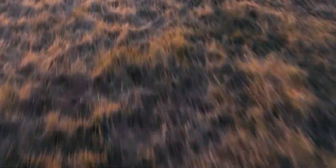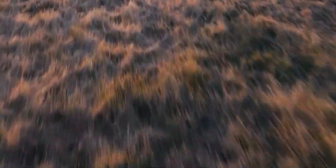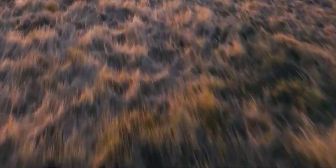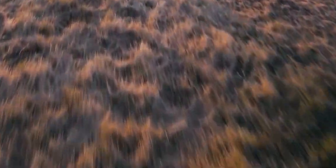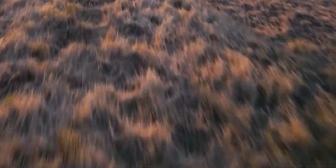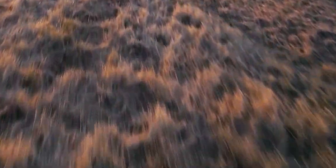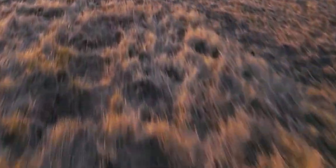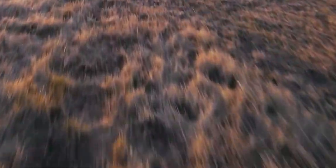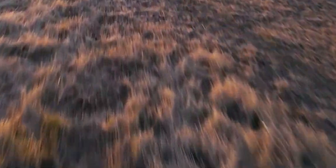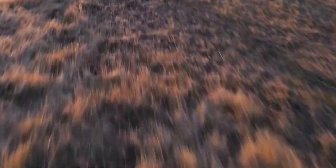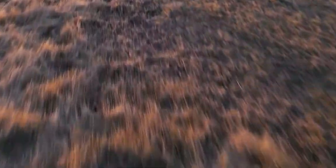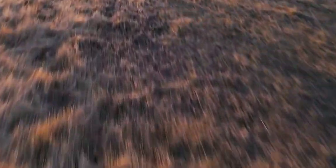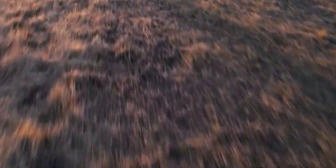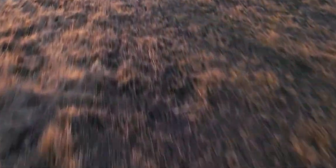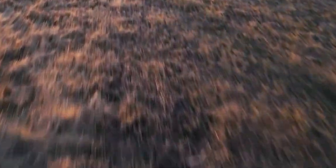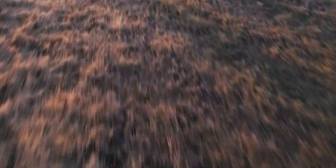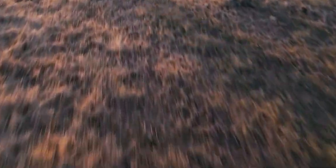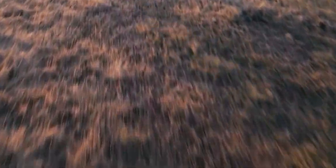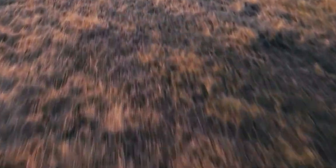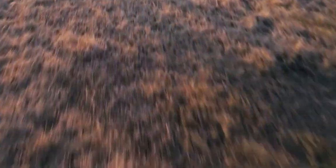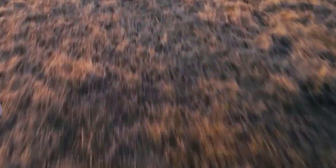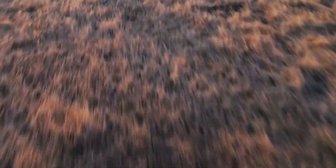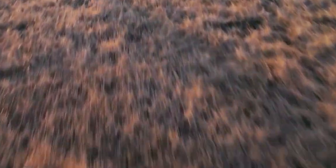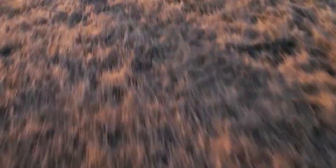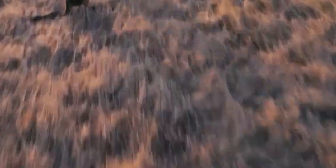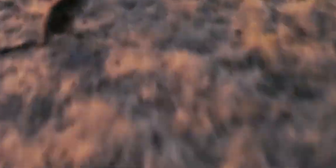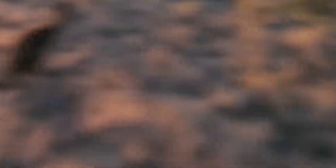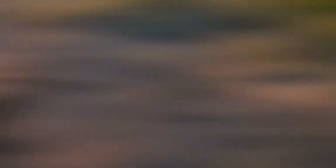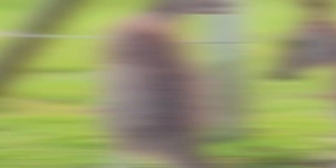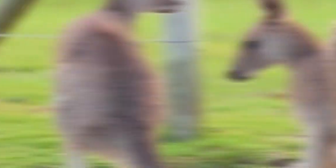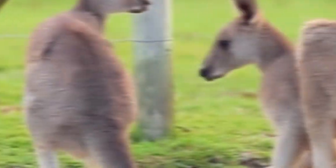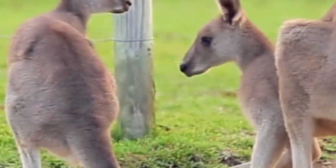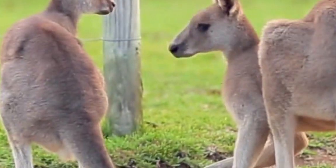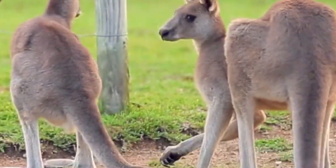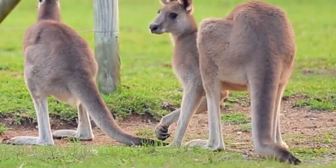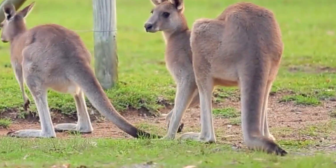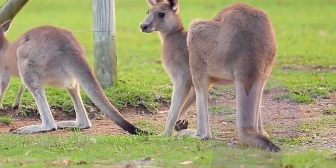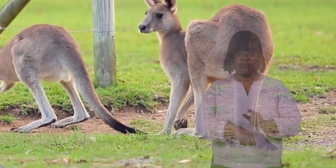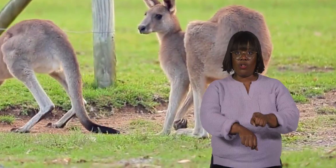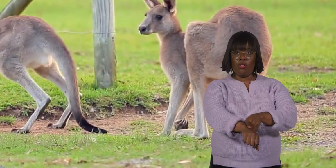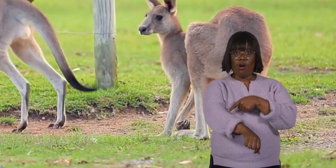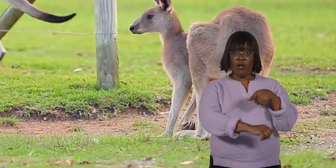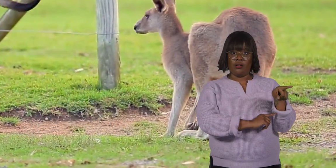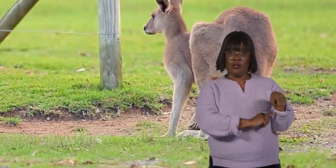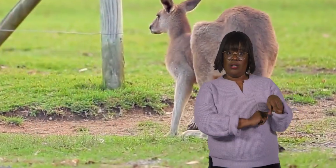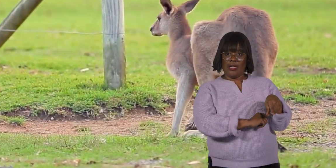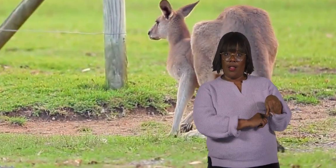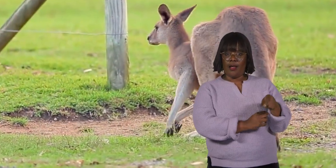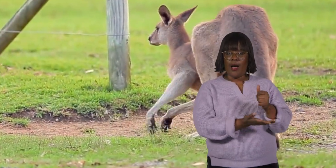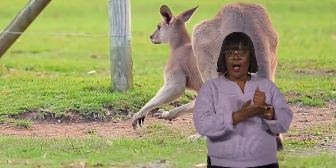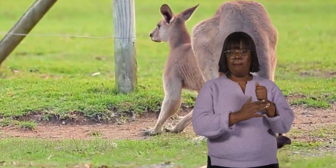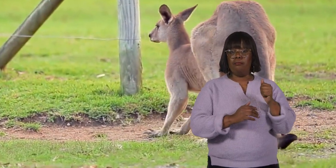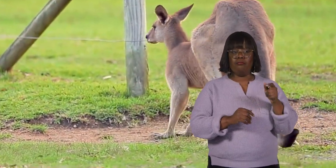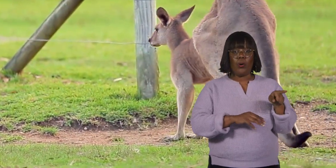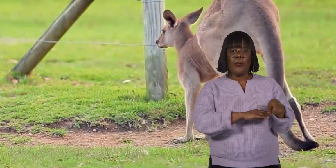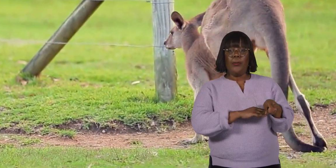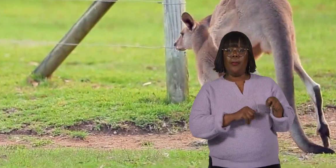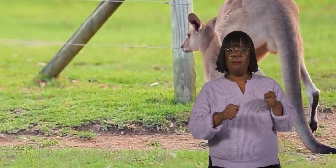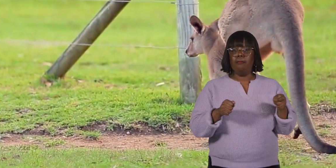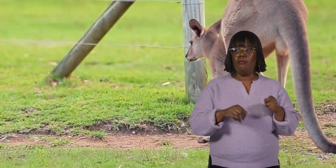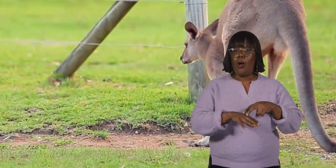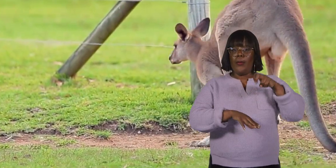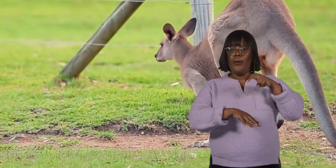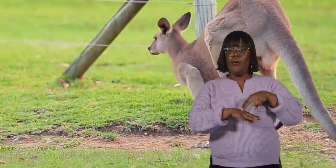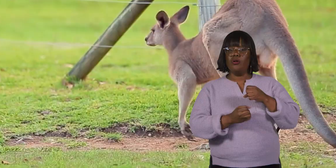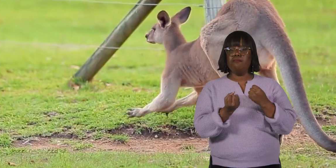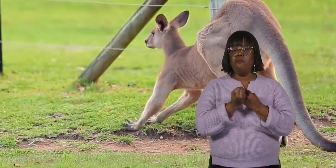efficiently across the vast Australian landscape where they live. Their long tail also keeps them balanced while jumping and can